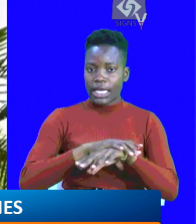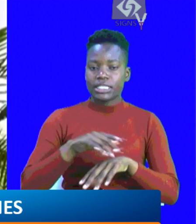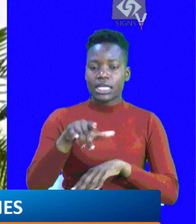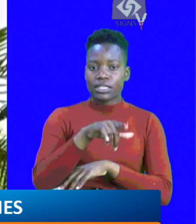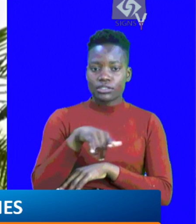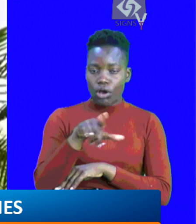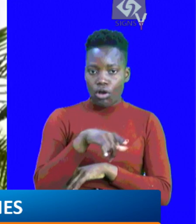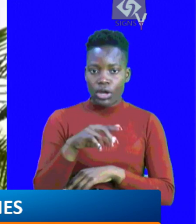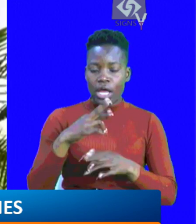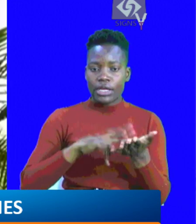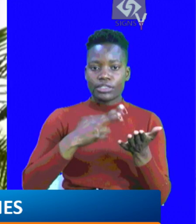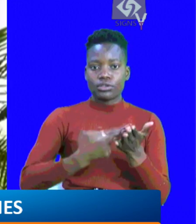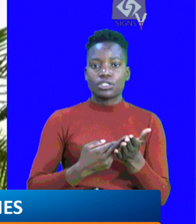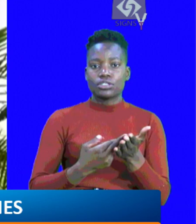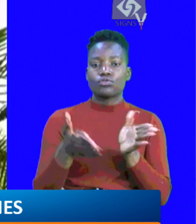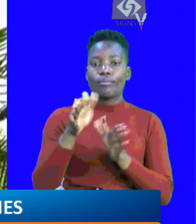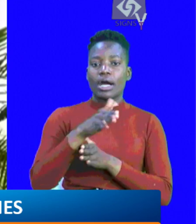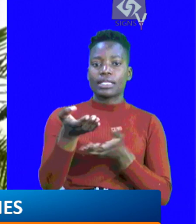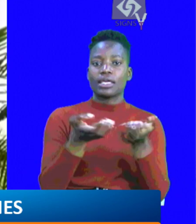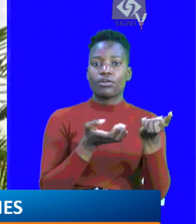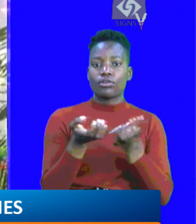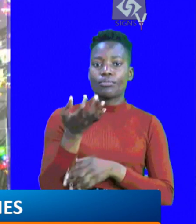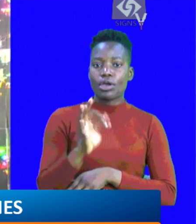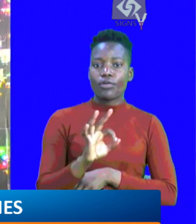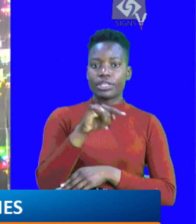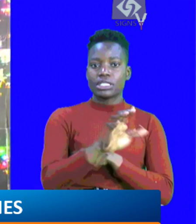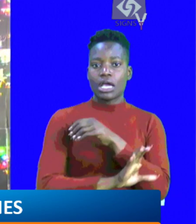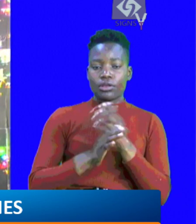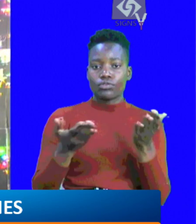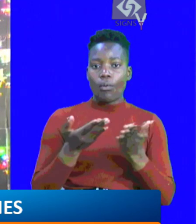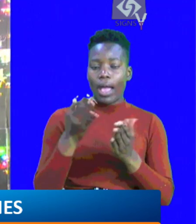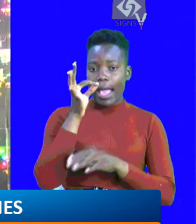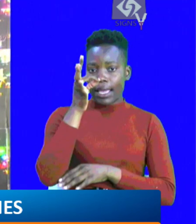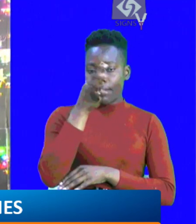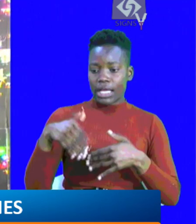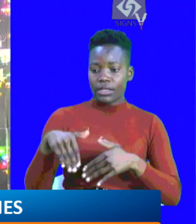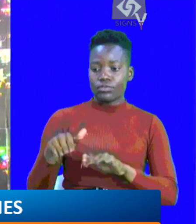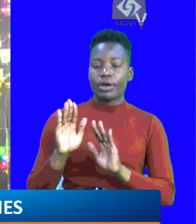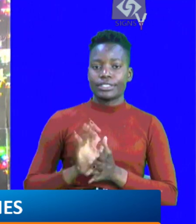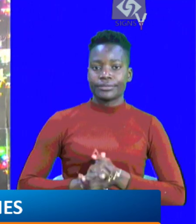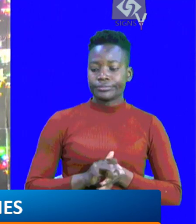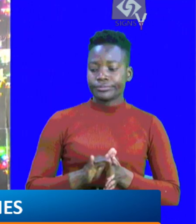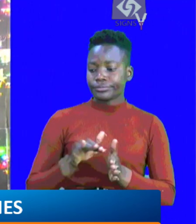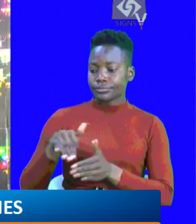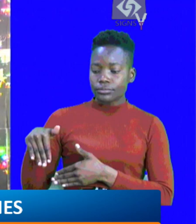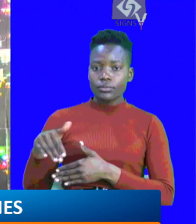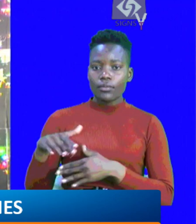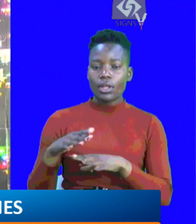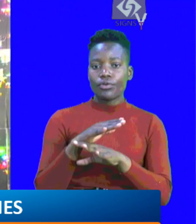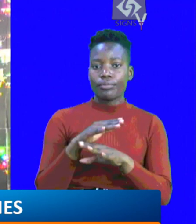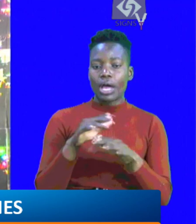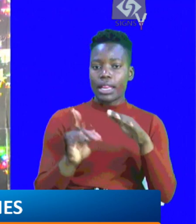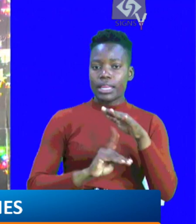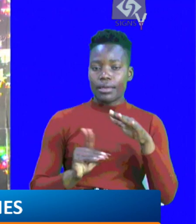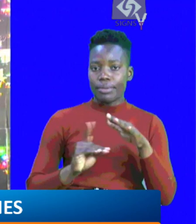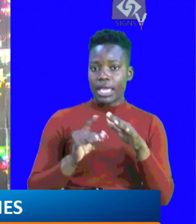locally harness resources to restore the economy of this country to where President Mwaikebaki left us. And